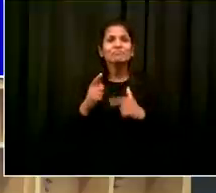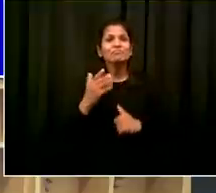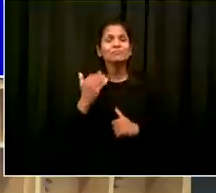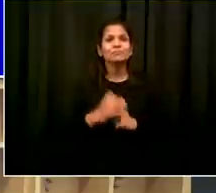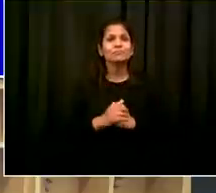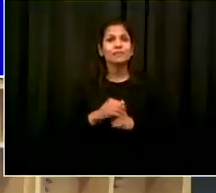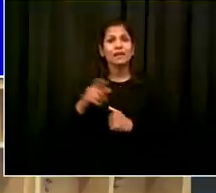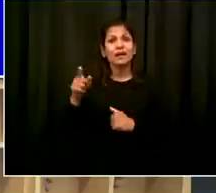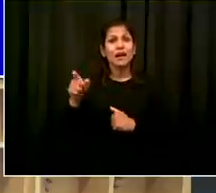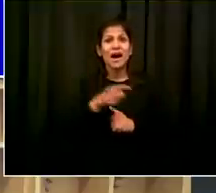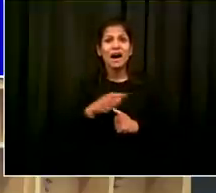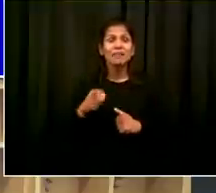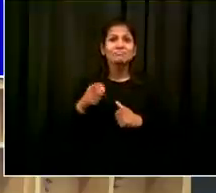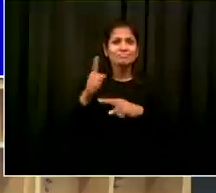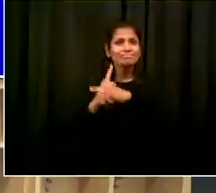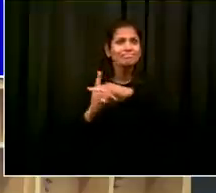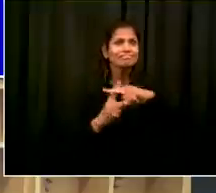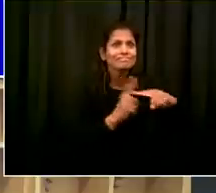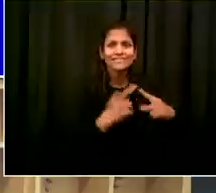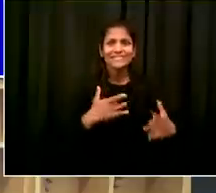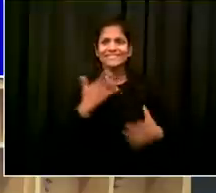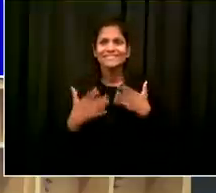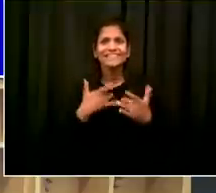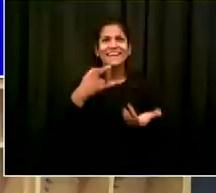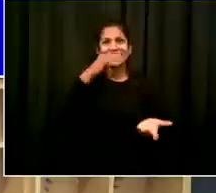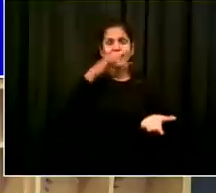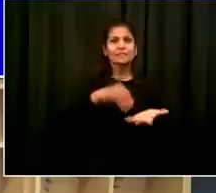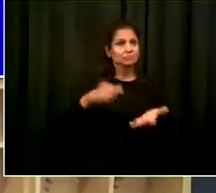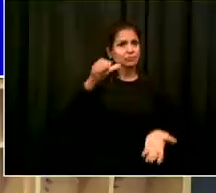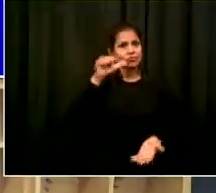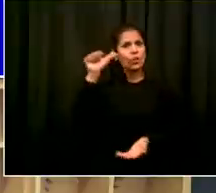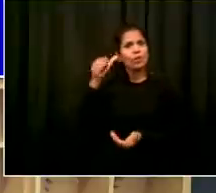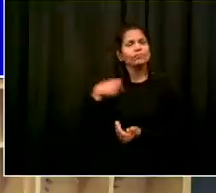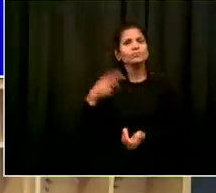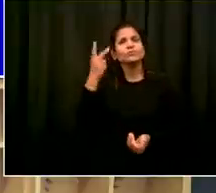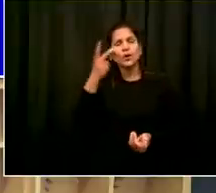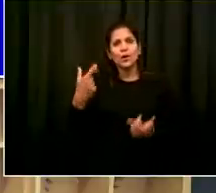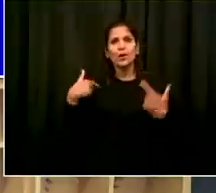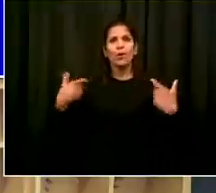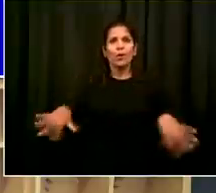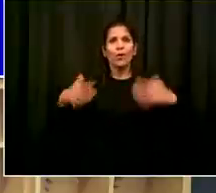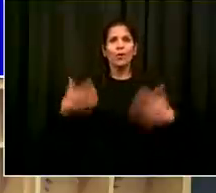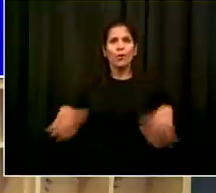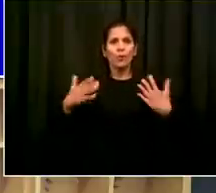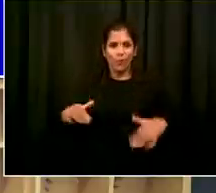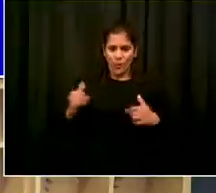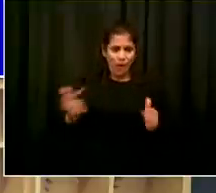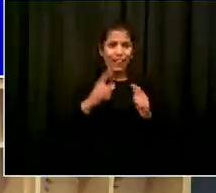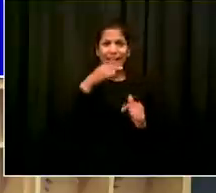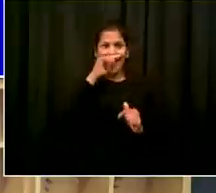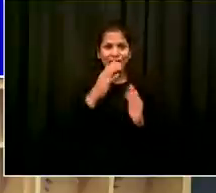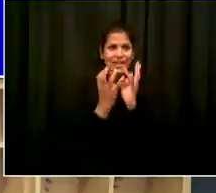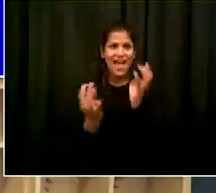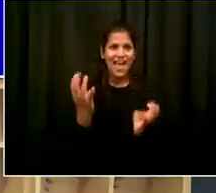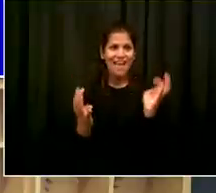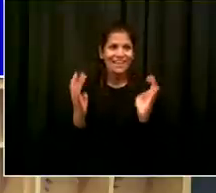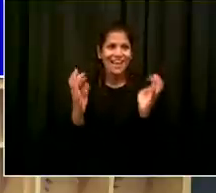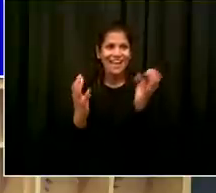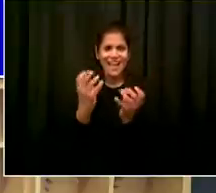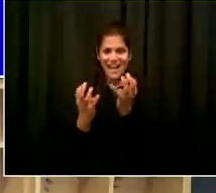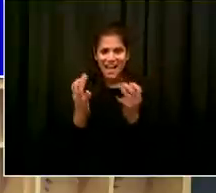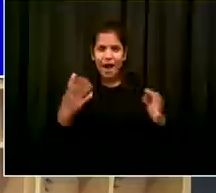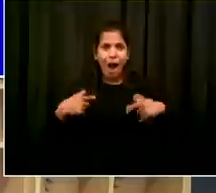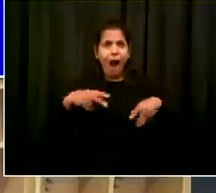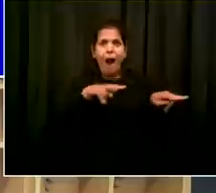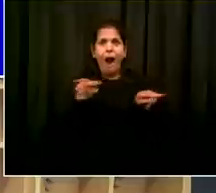that pre-k center they were just excited and happy to be someplace that's warm and